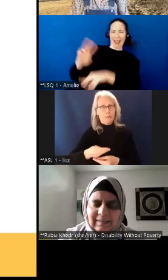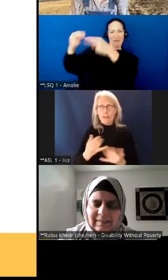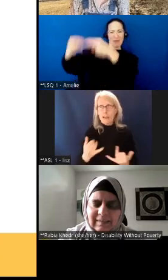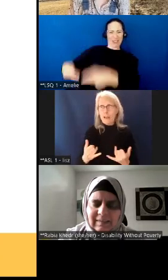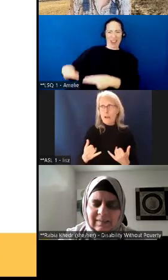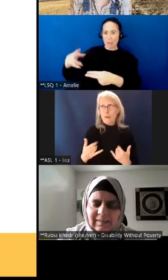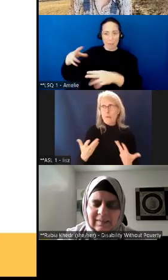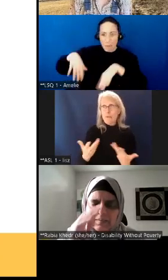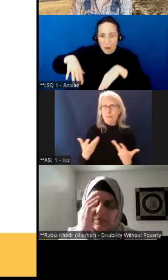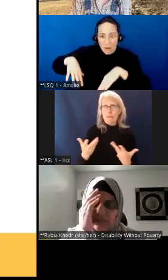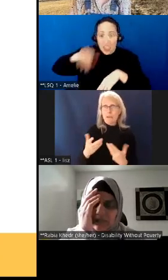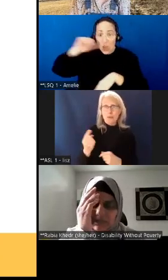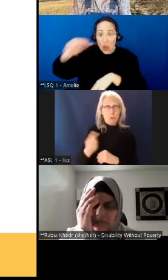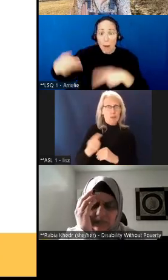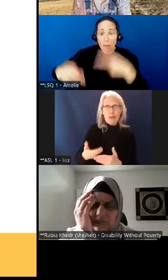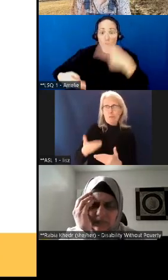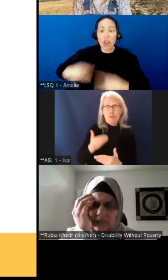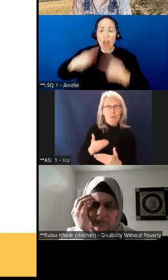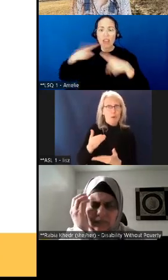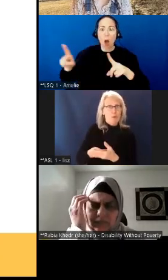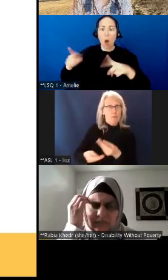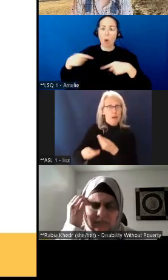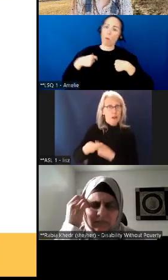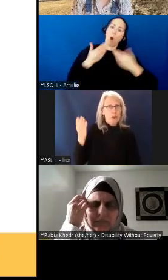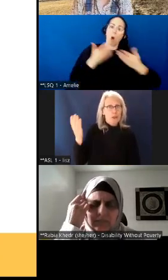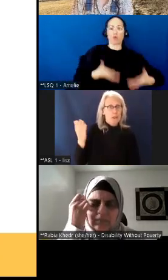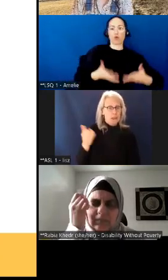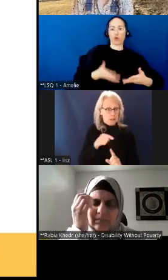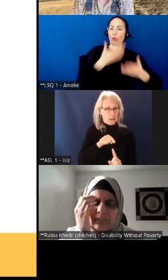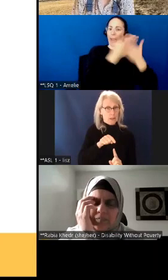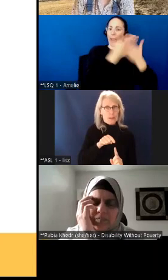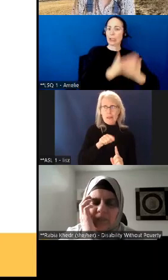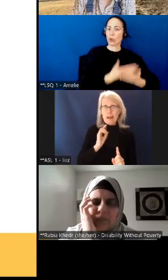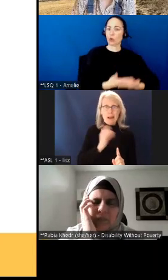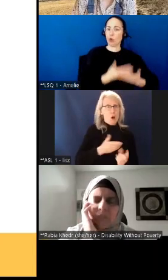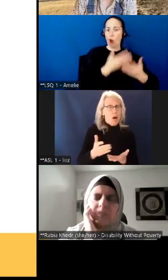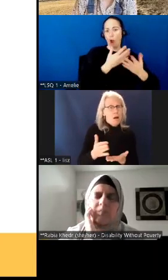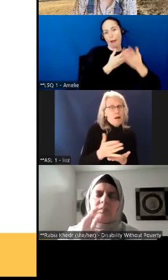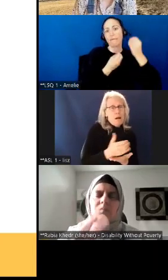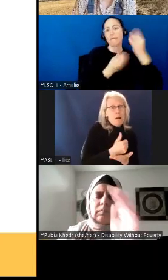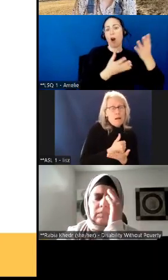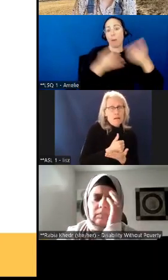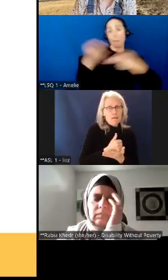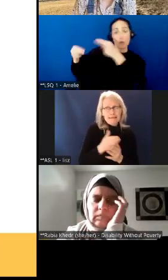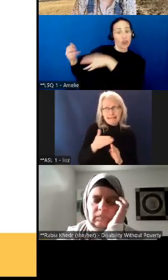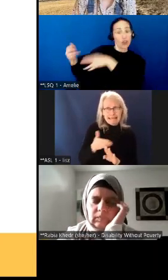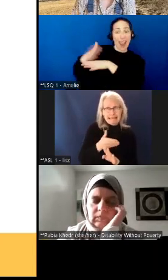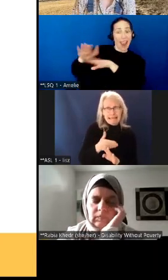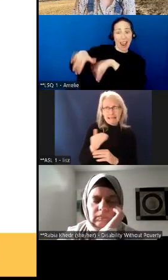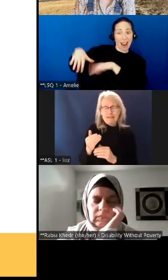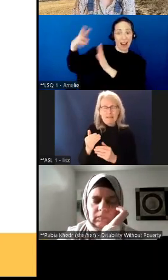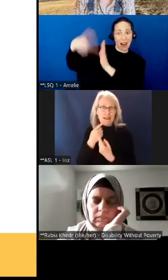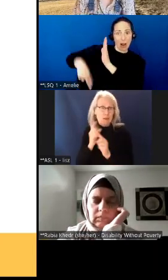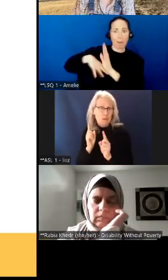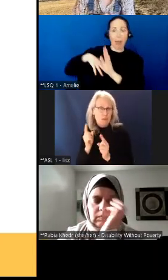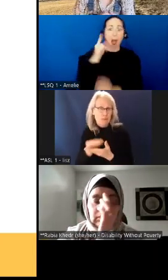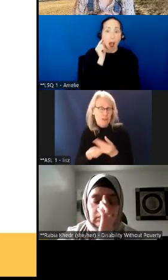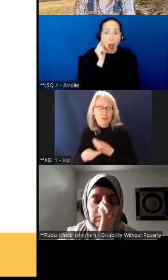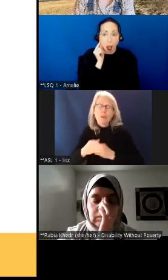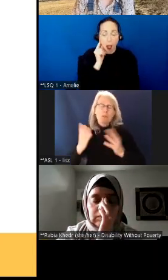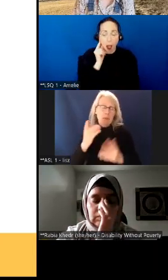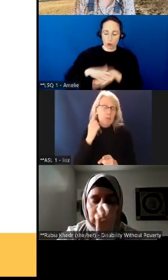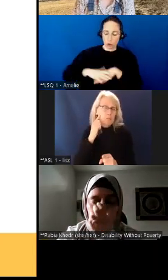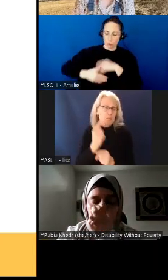the day before the budget? But it's just the way things happen, as we found out all along in this process. So we